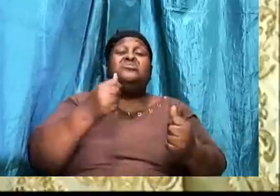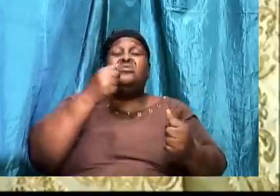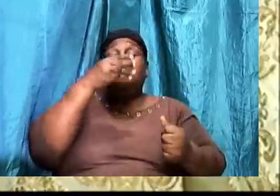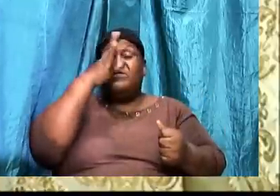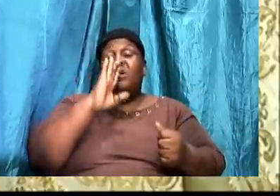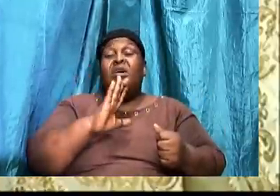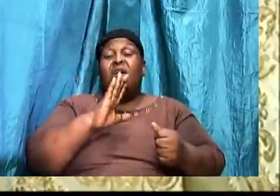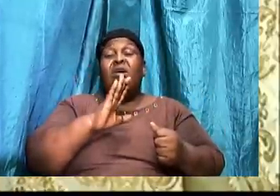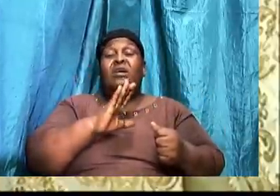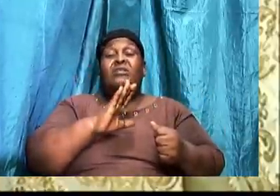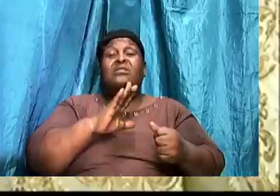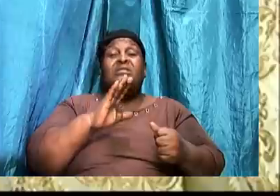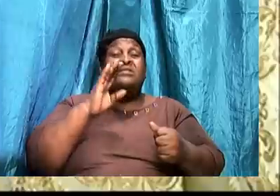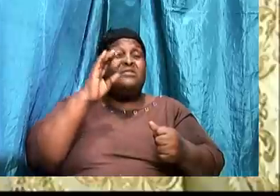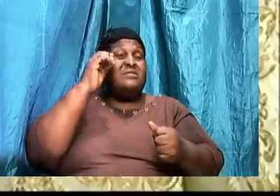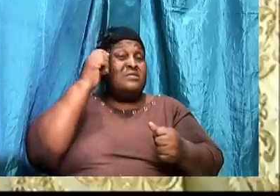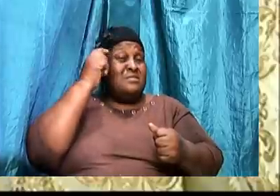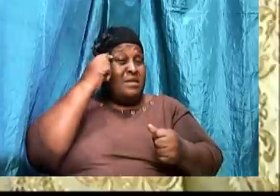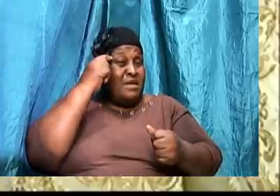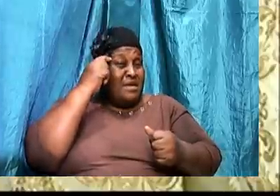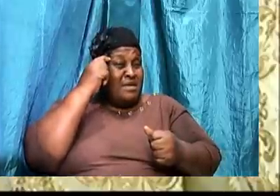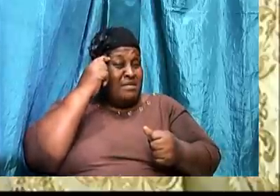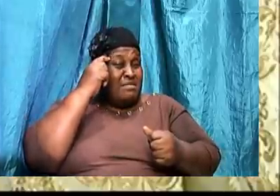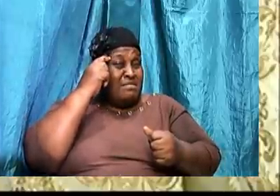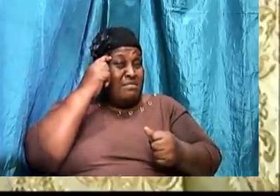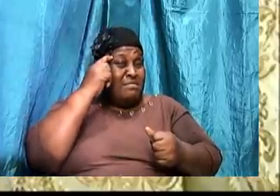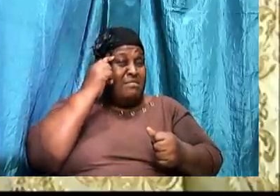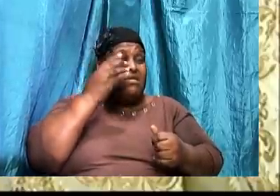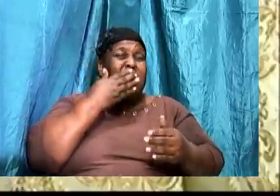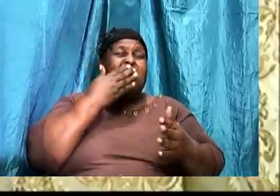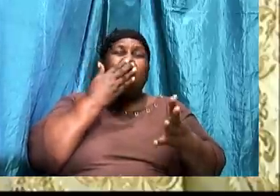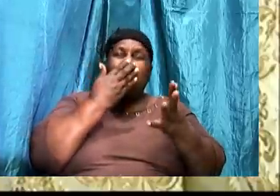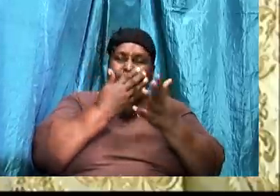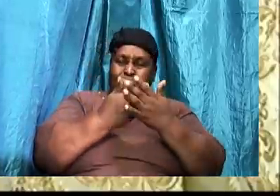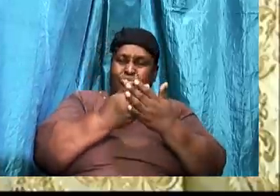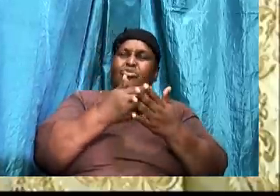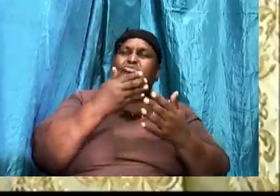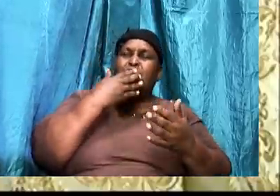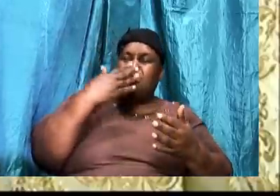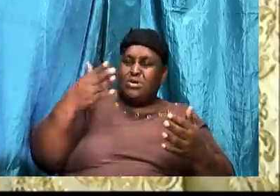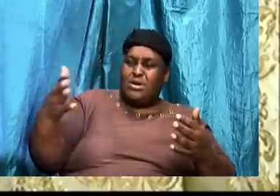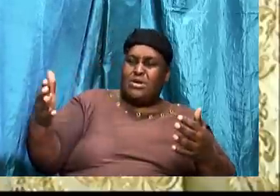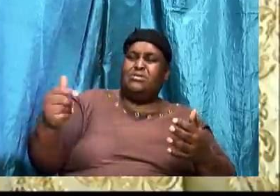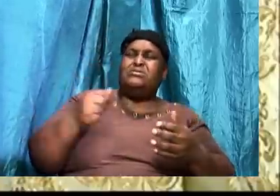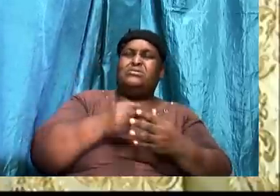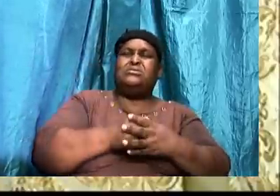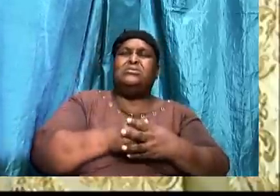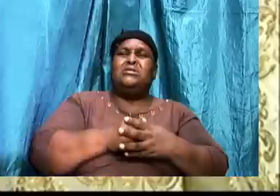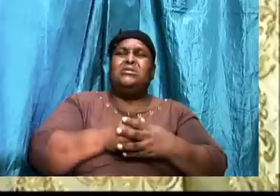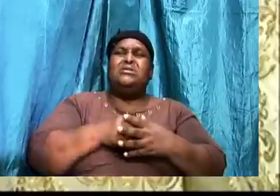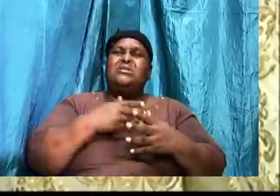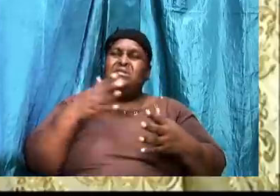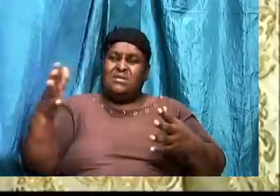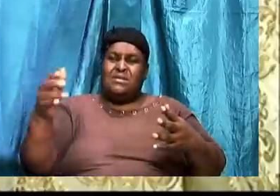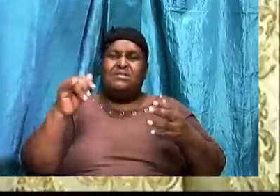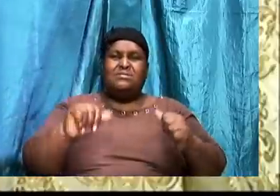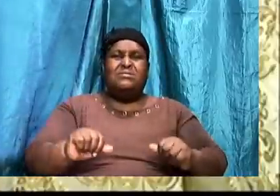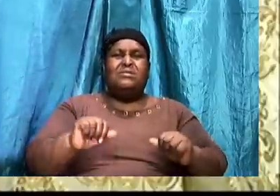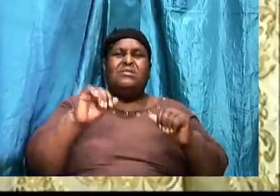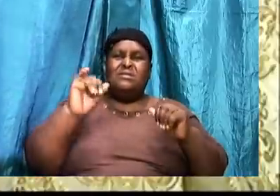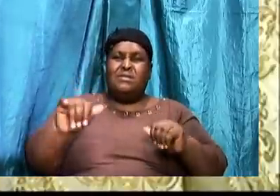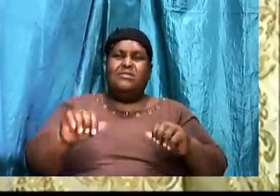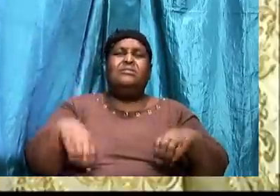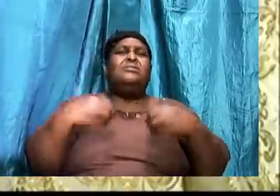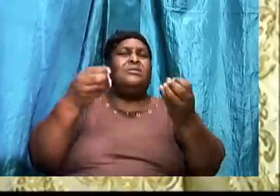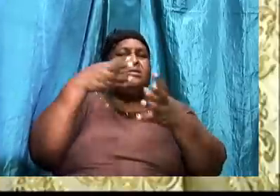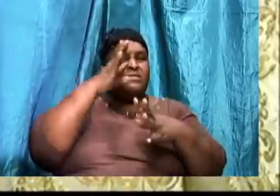that are lovely. The things that are honest. The things that are of good report. The things that give God glory. These are the things that